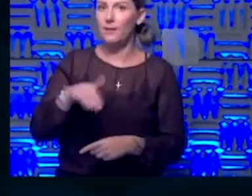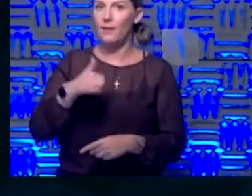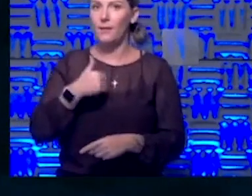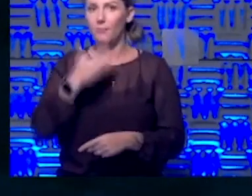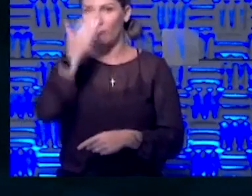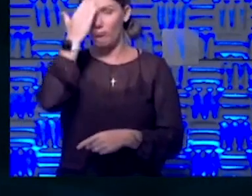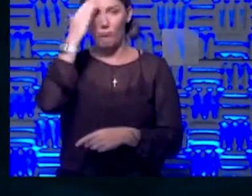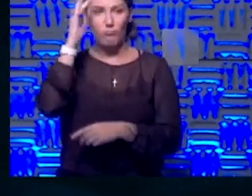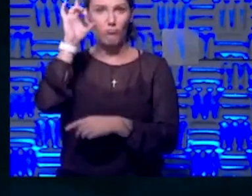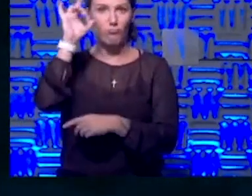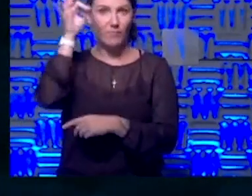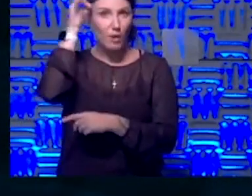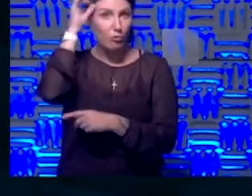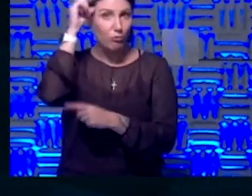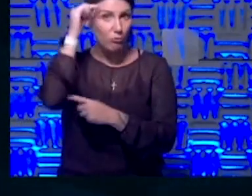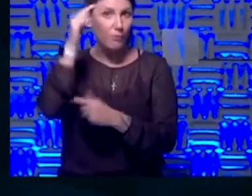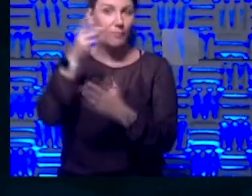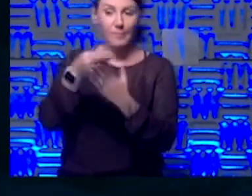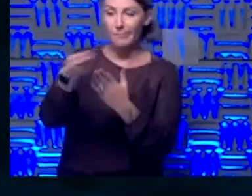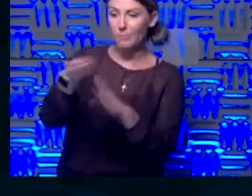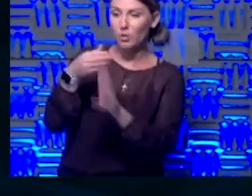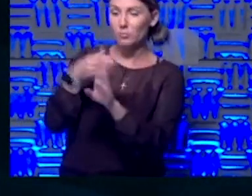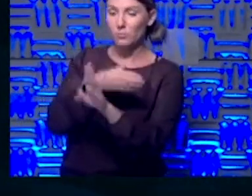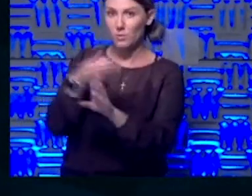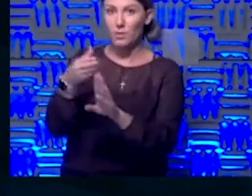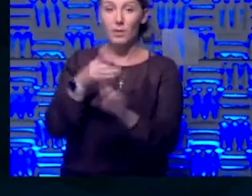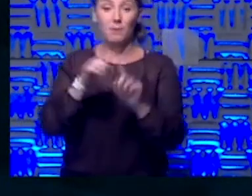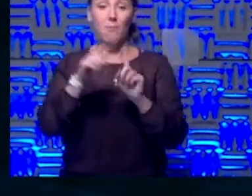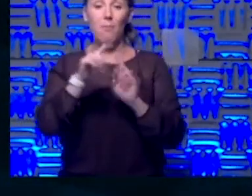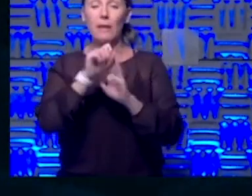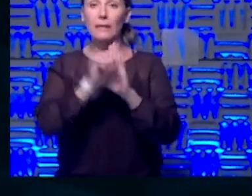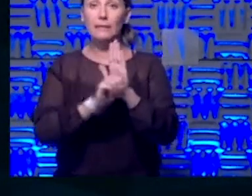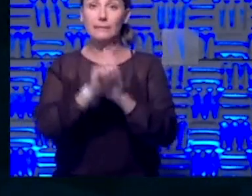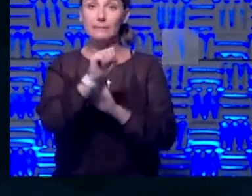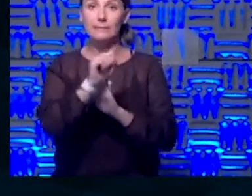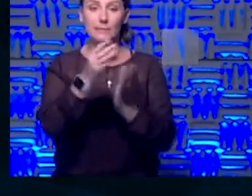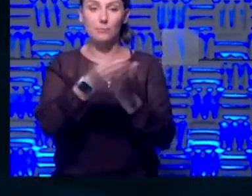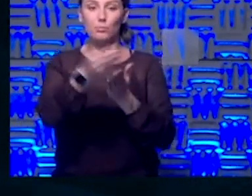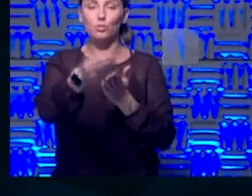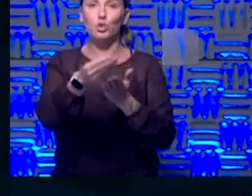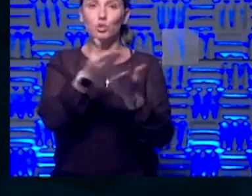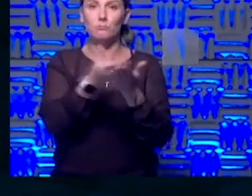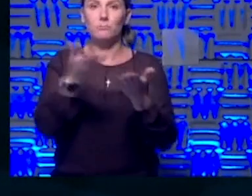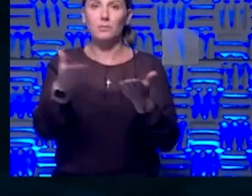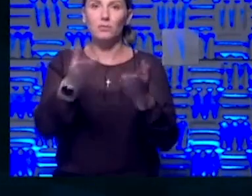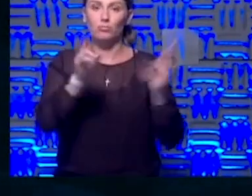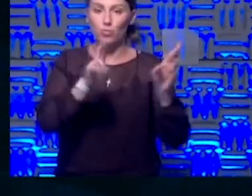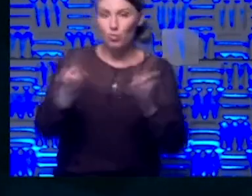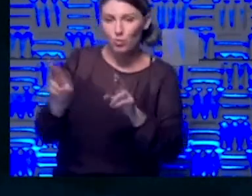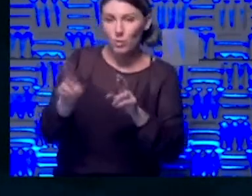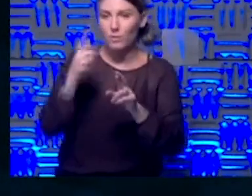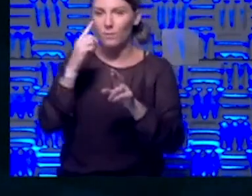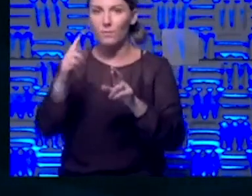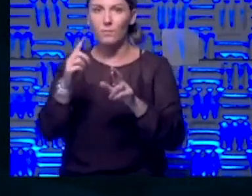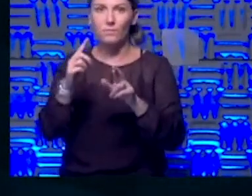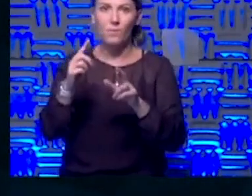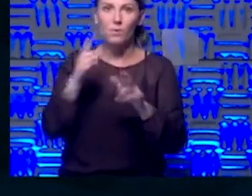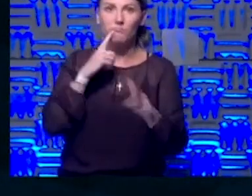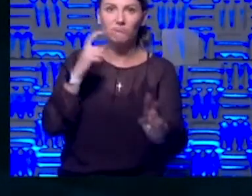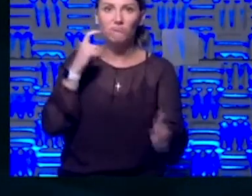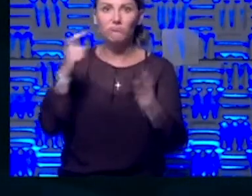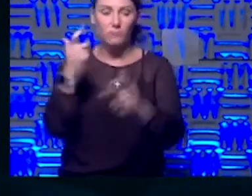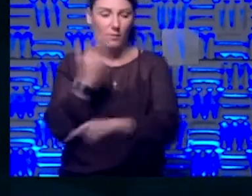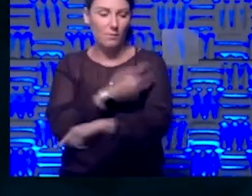side has, but what the state has been doing is purchasing materials to get ready, um, for a mass vaccination. So as an